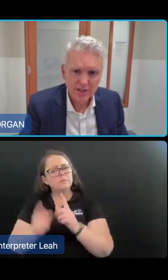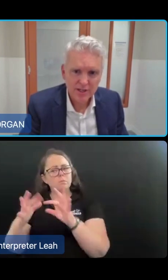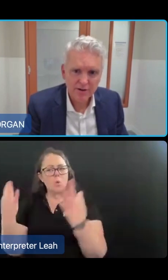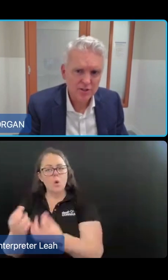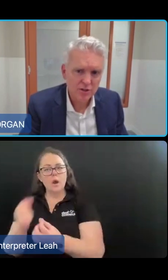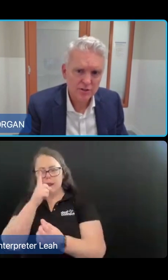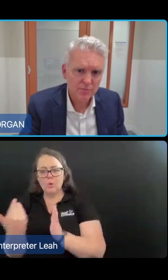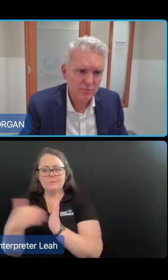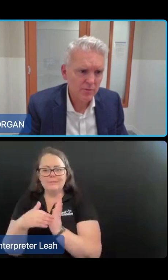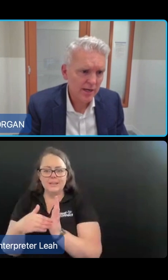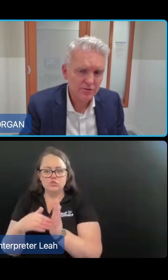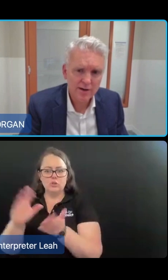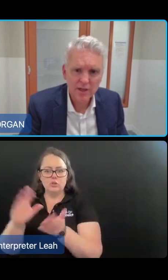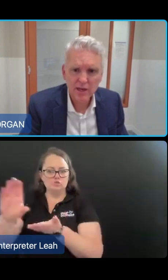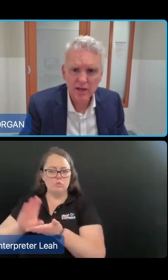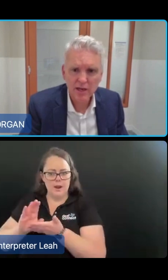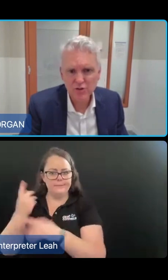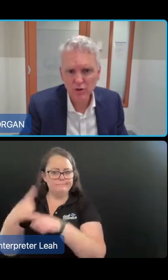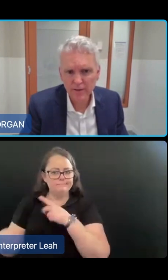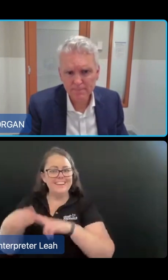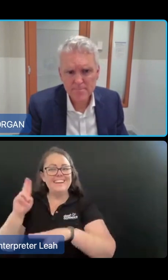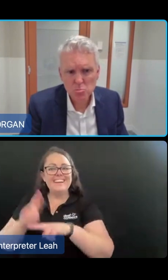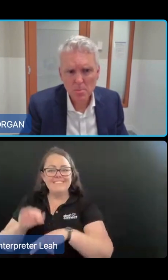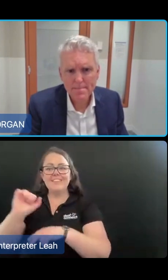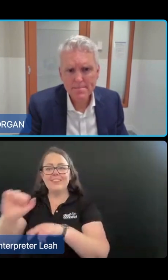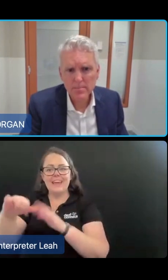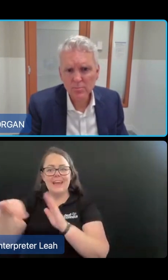criteria, and I'll touch on some out-draft thinking on that shortly.